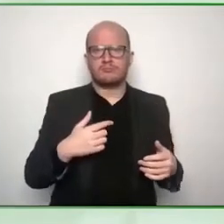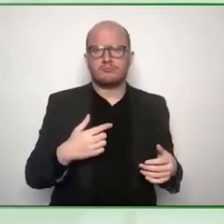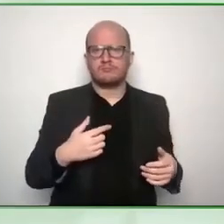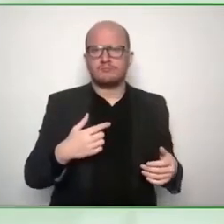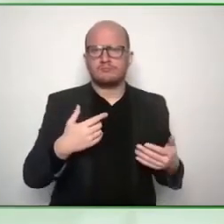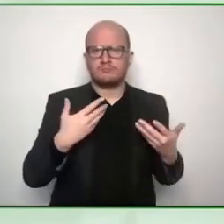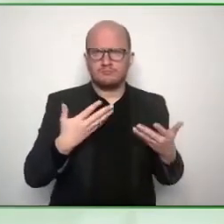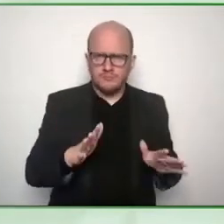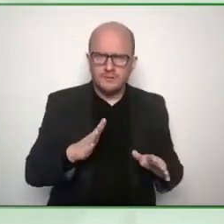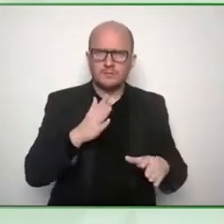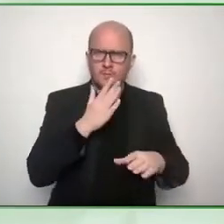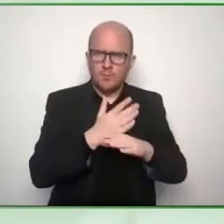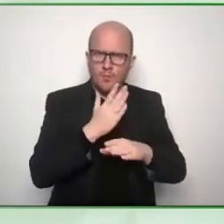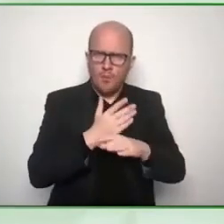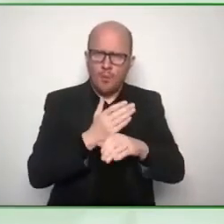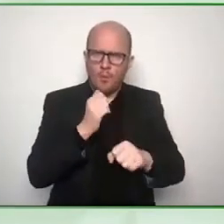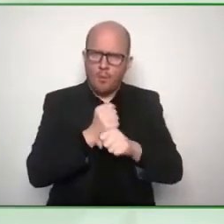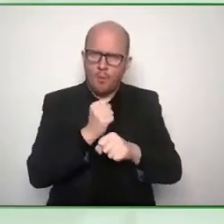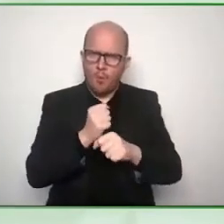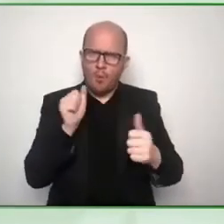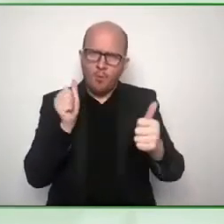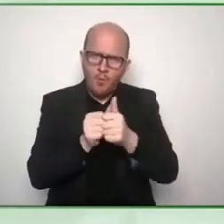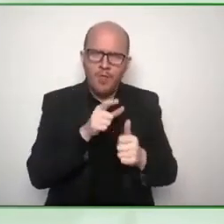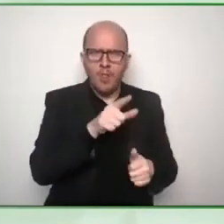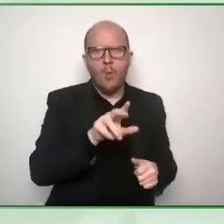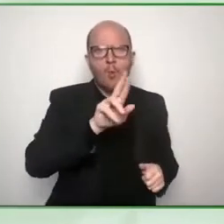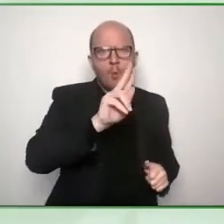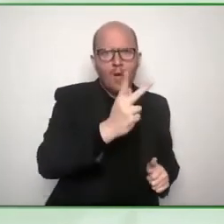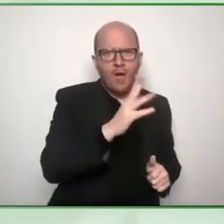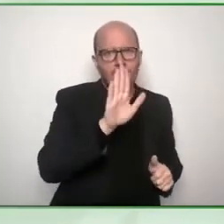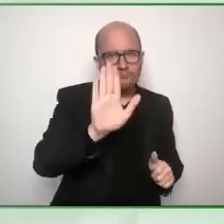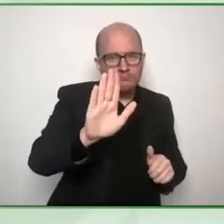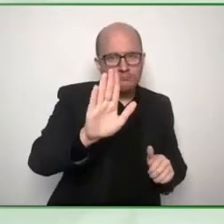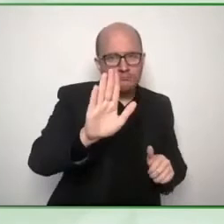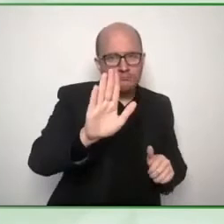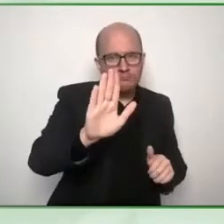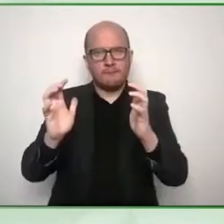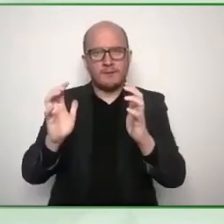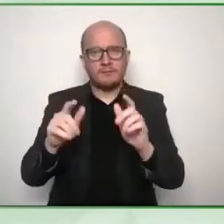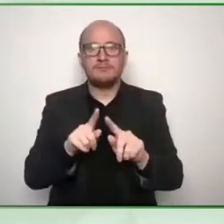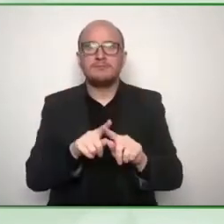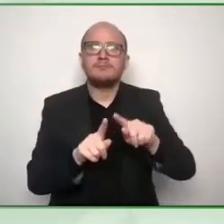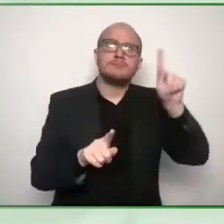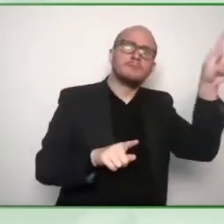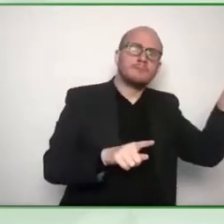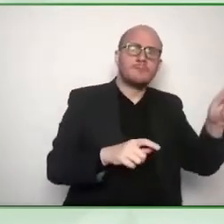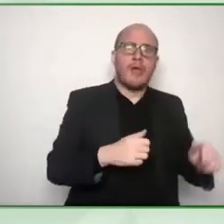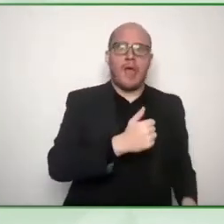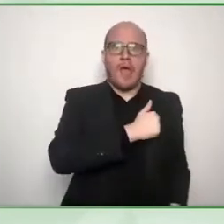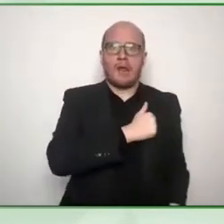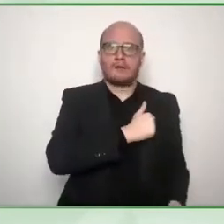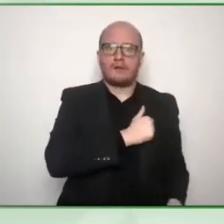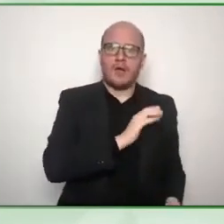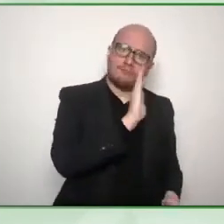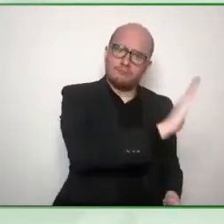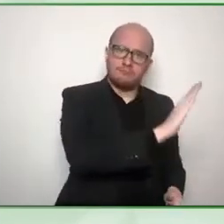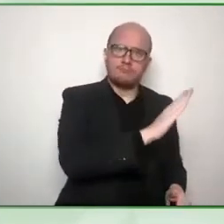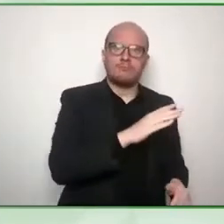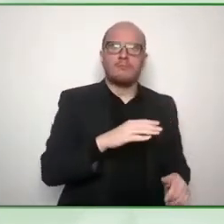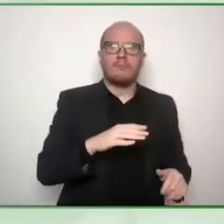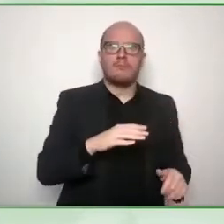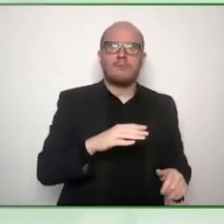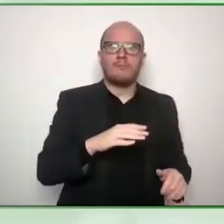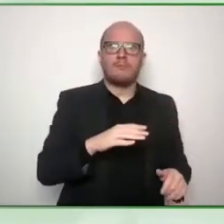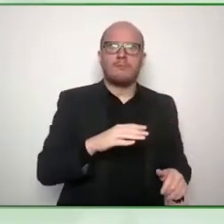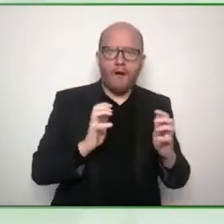uk government canadian government and uh the government of british columbia actually have replicated and uh developed